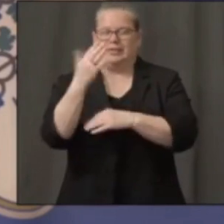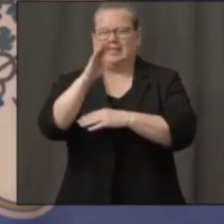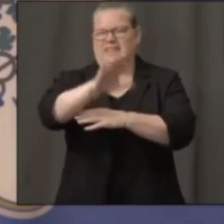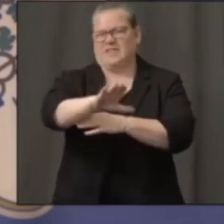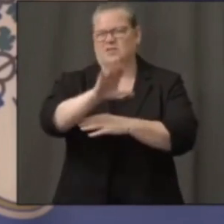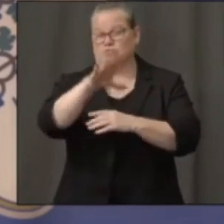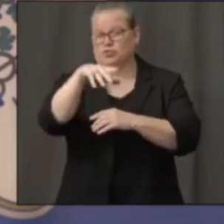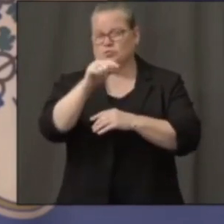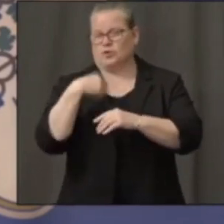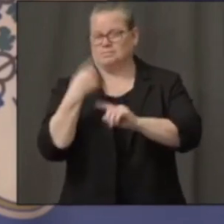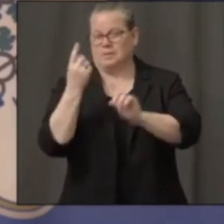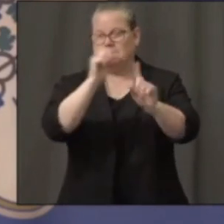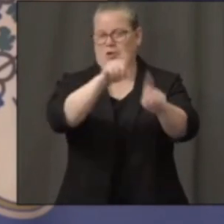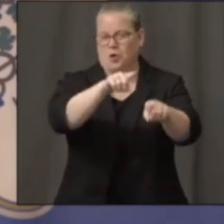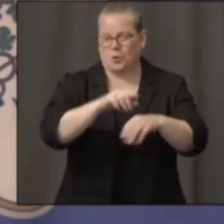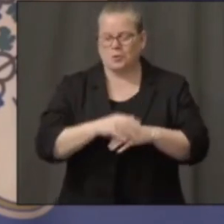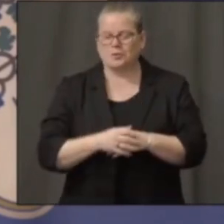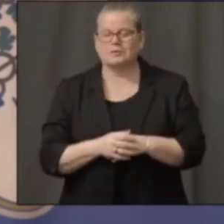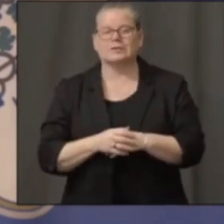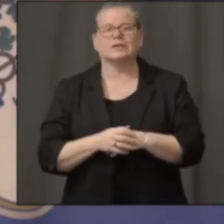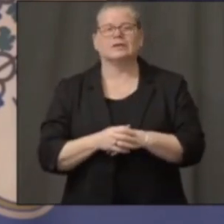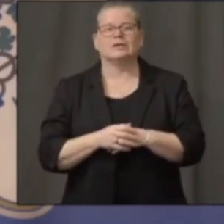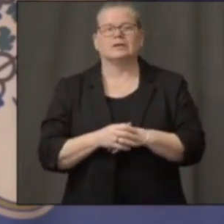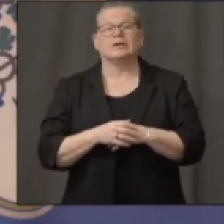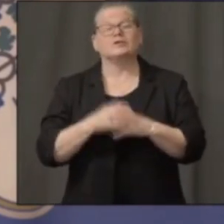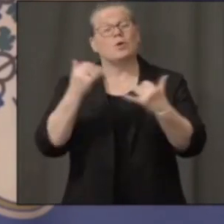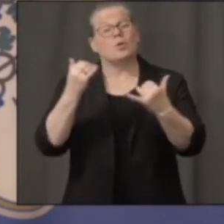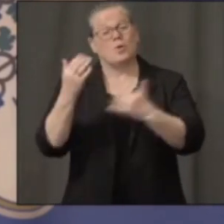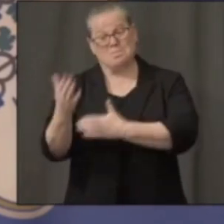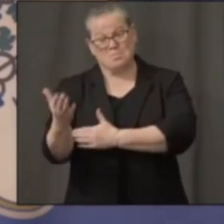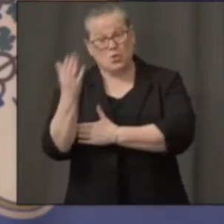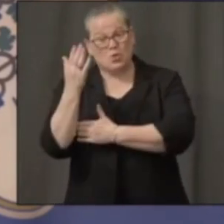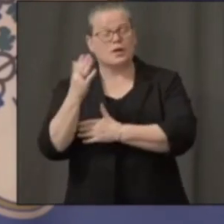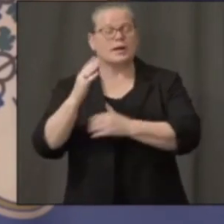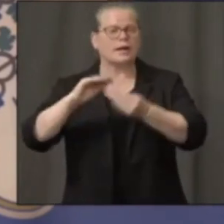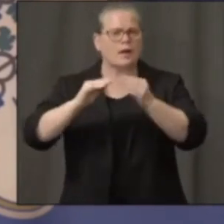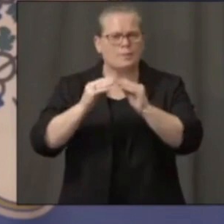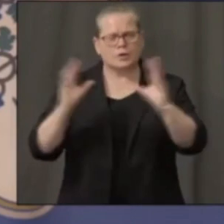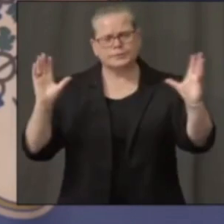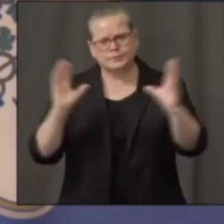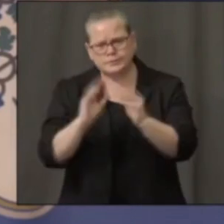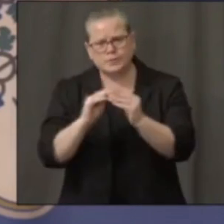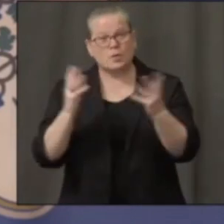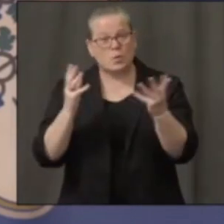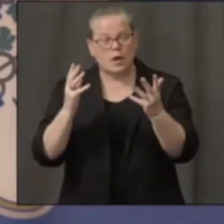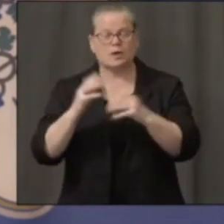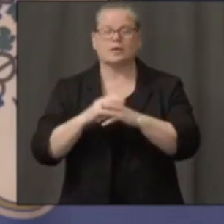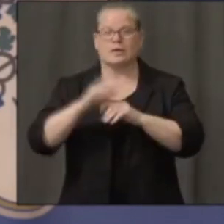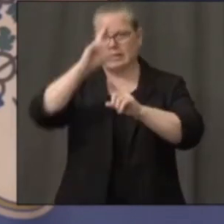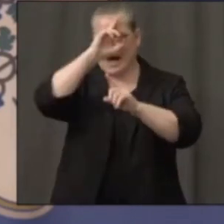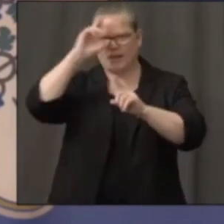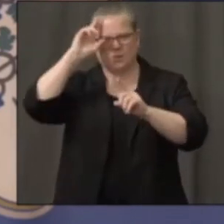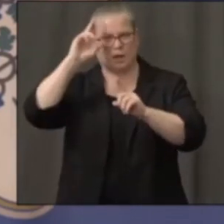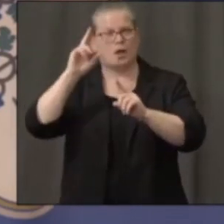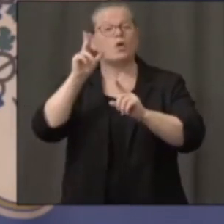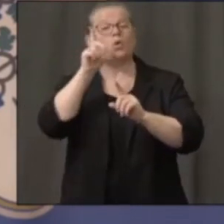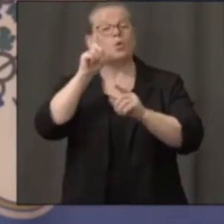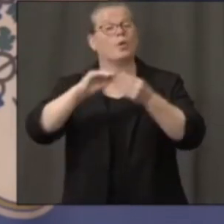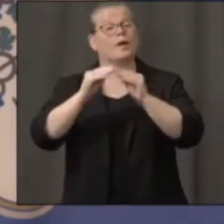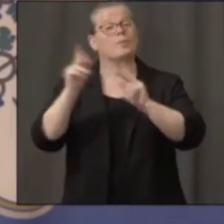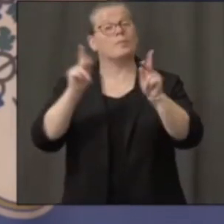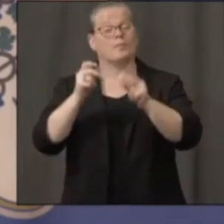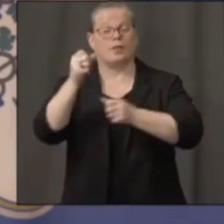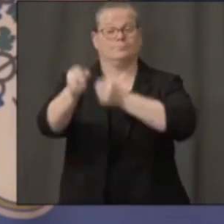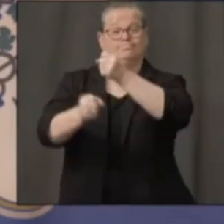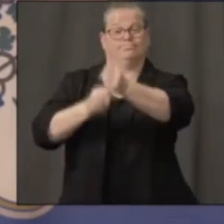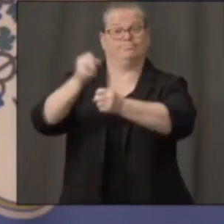The only numbers I have to update at this early hour are the hospitalization numbers, which, as you know, for me is the key metric, and they continue